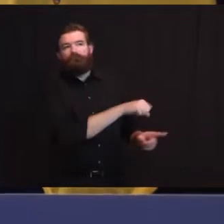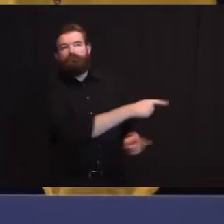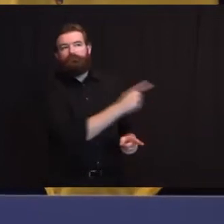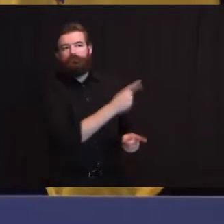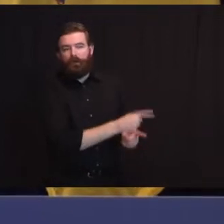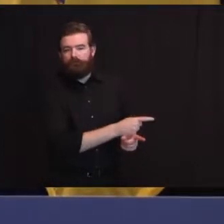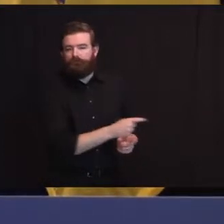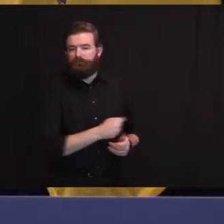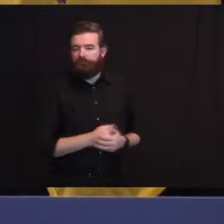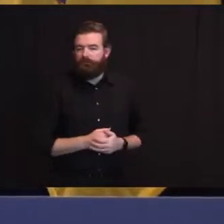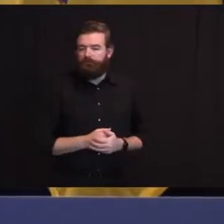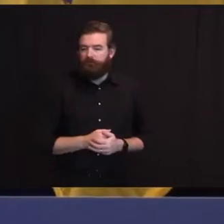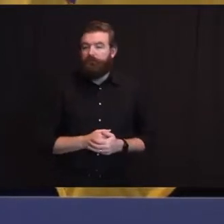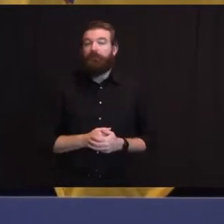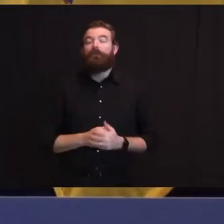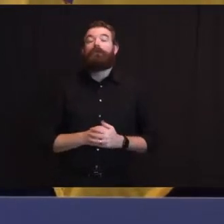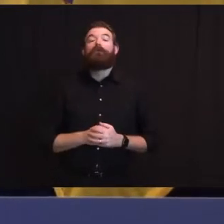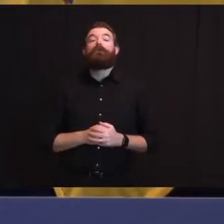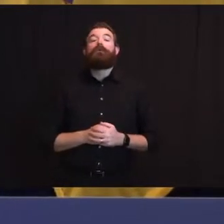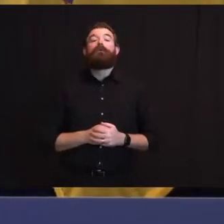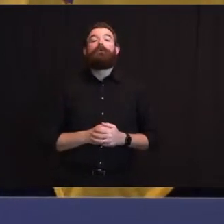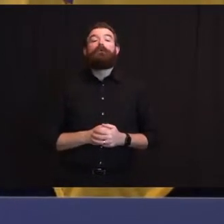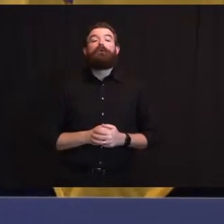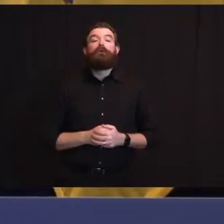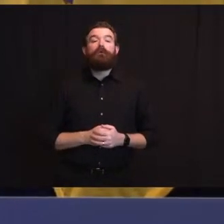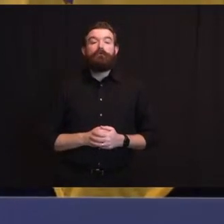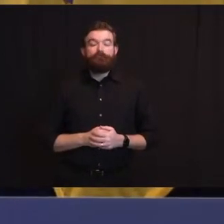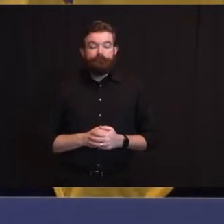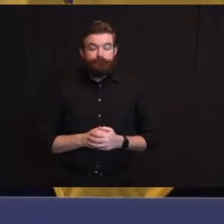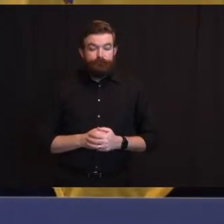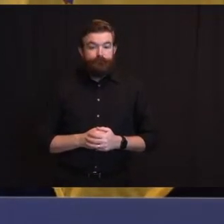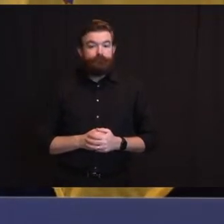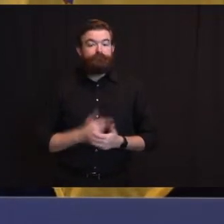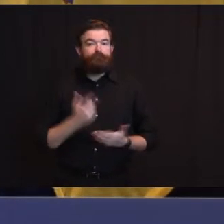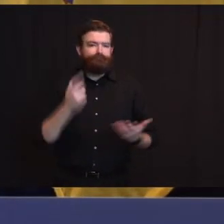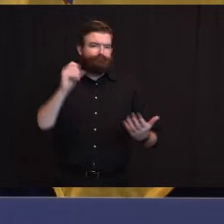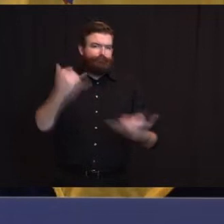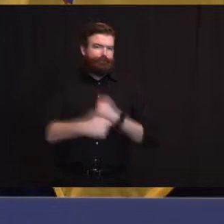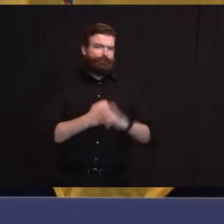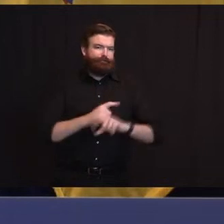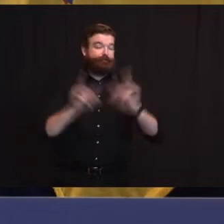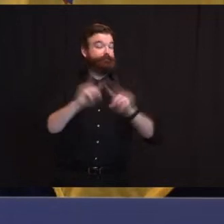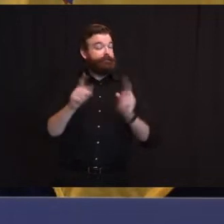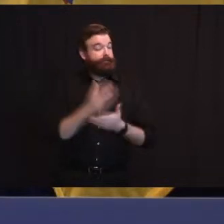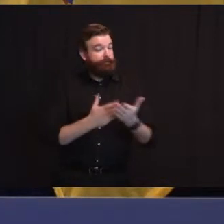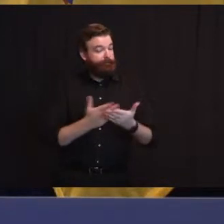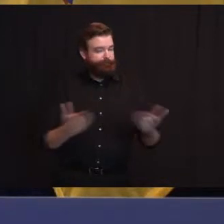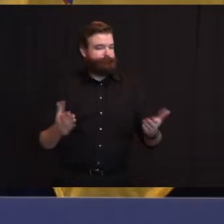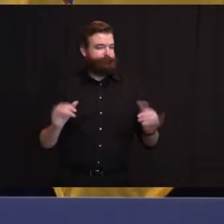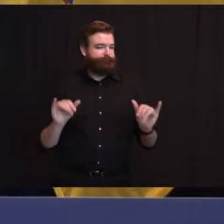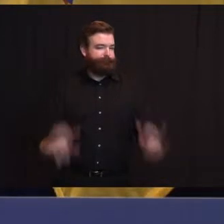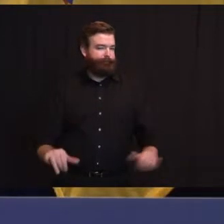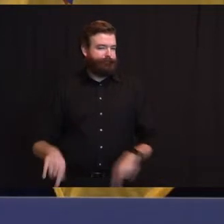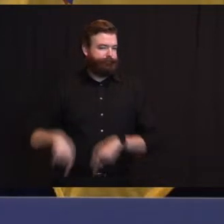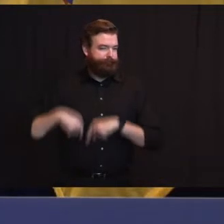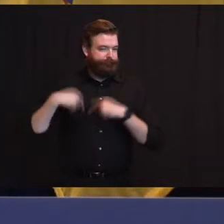are everlasting and not drinking and driving is on the latter list.